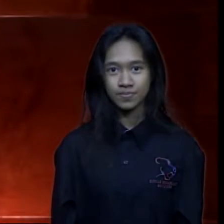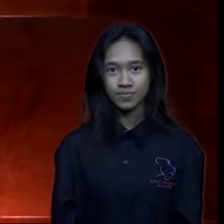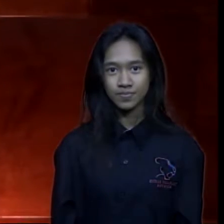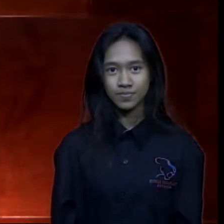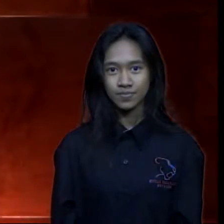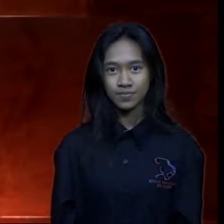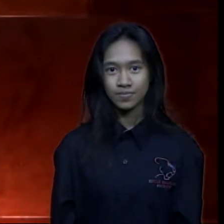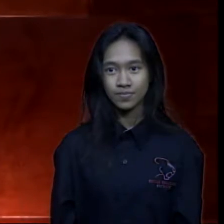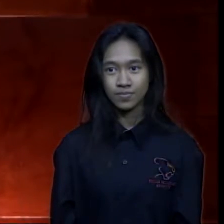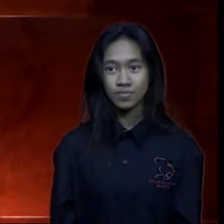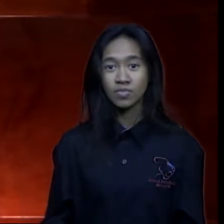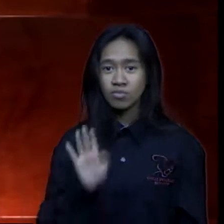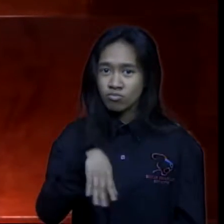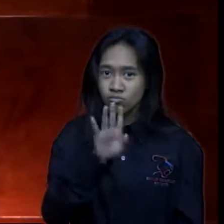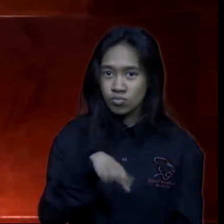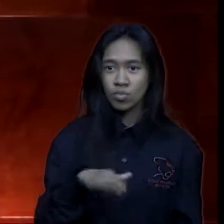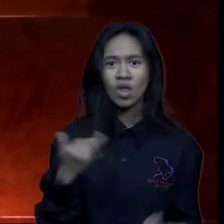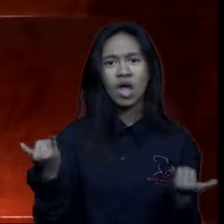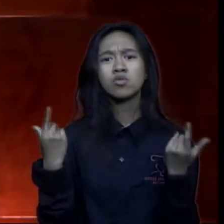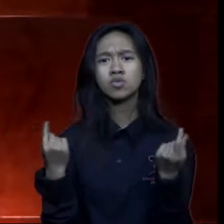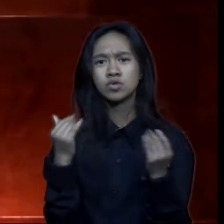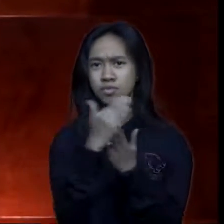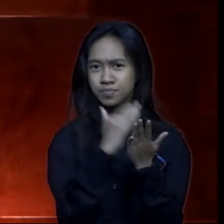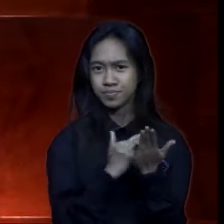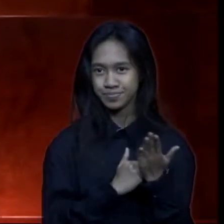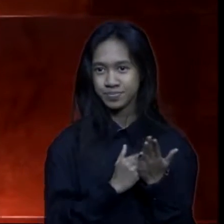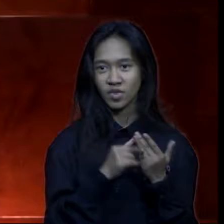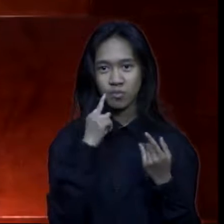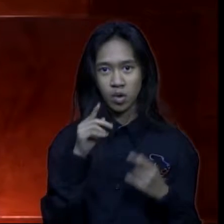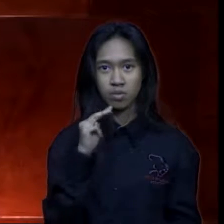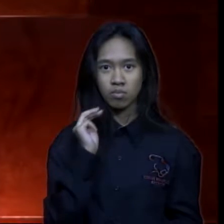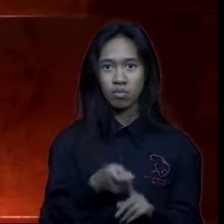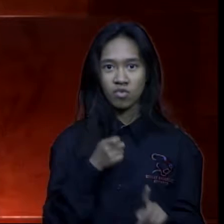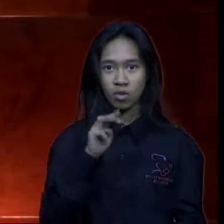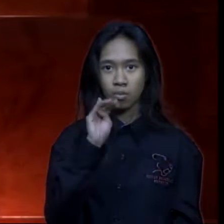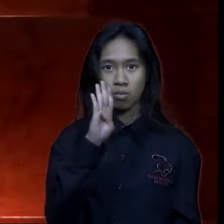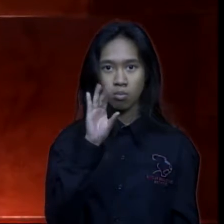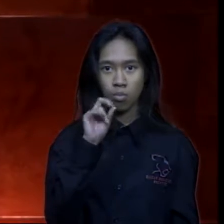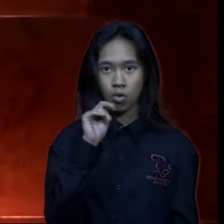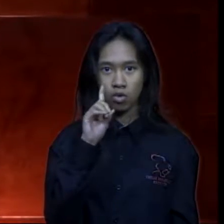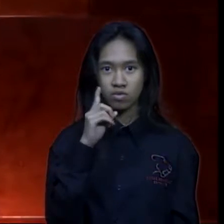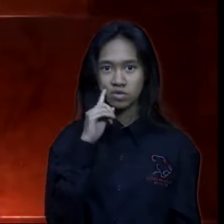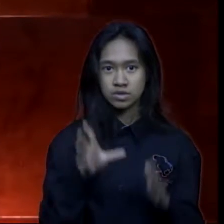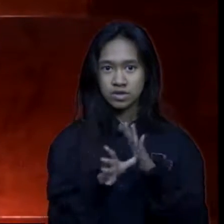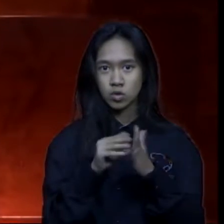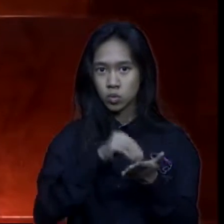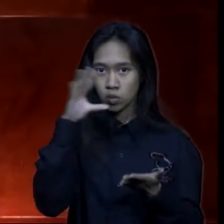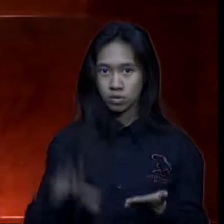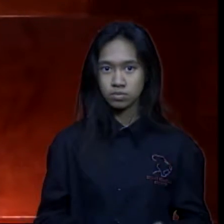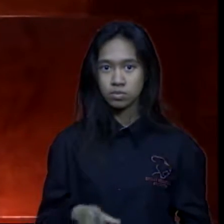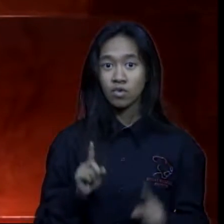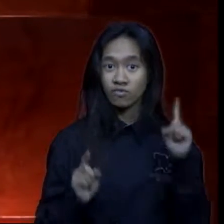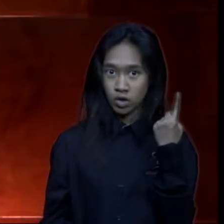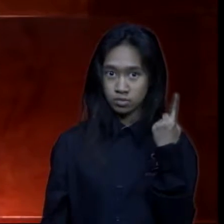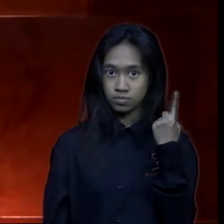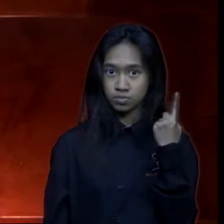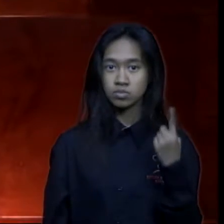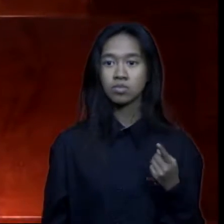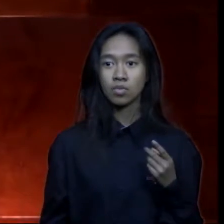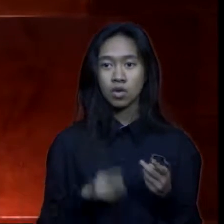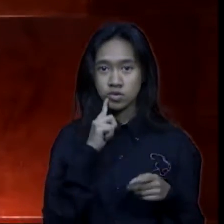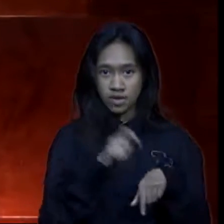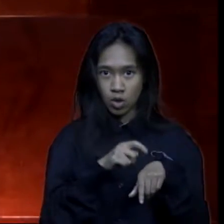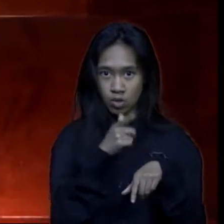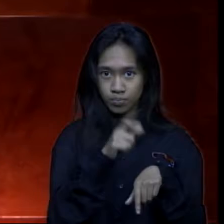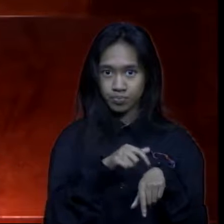here's a to-do list for you seniors from Mrs. Bounds in the counseling office one go by the table at lunch or